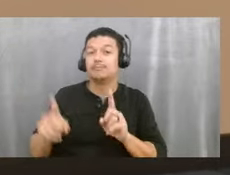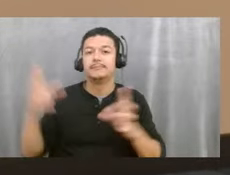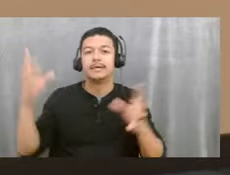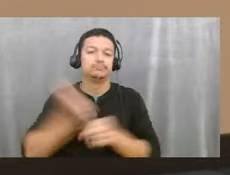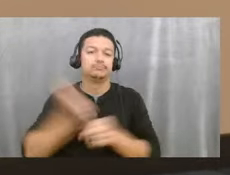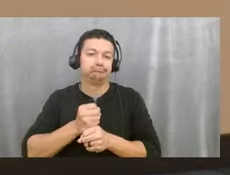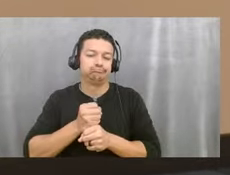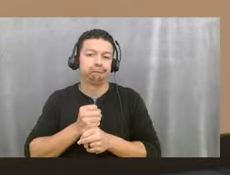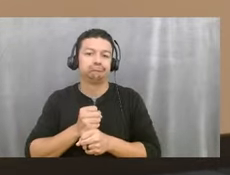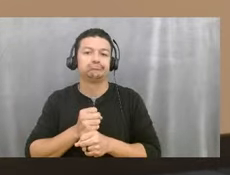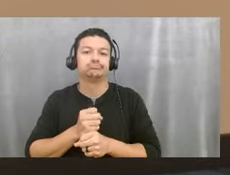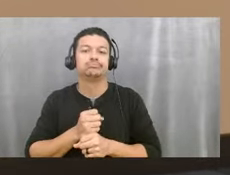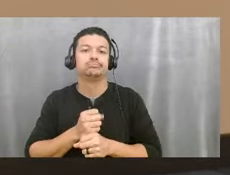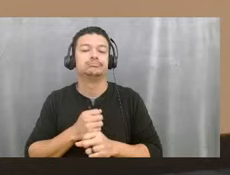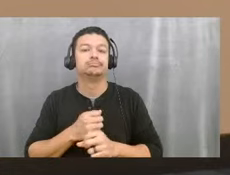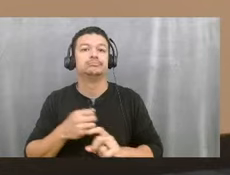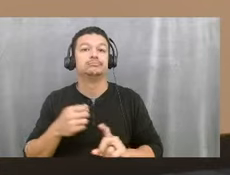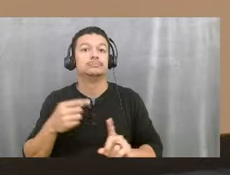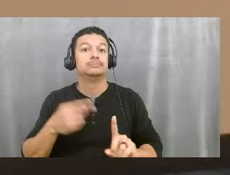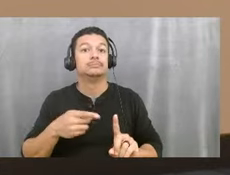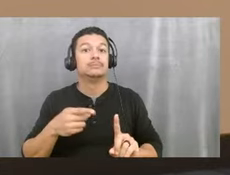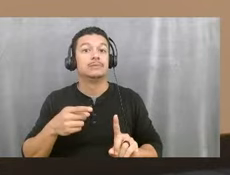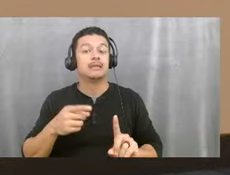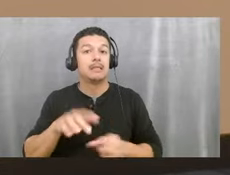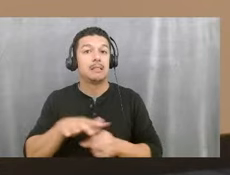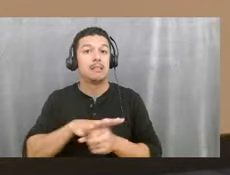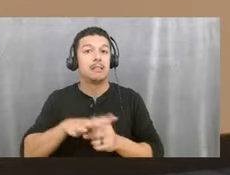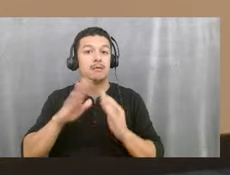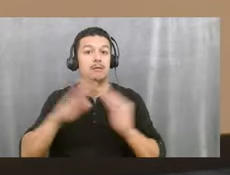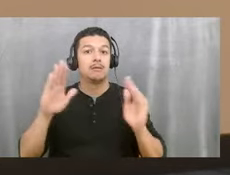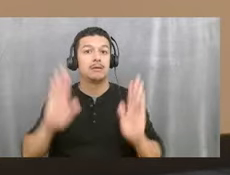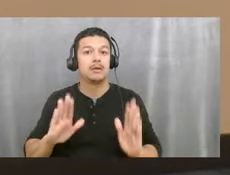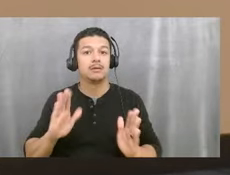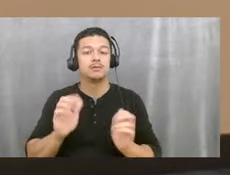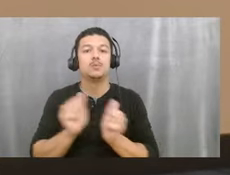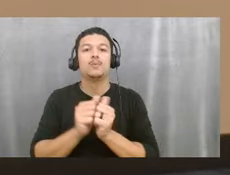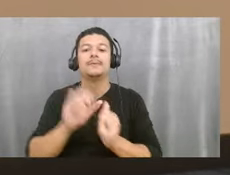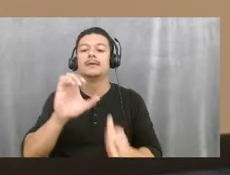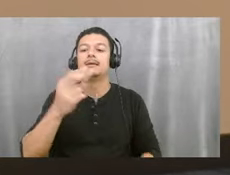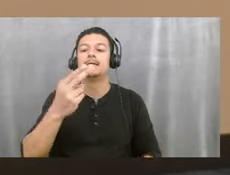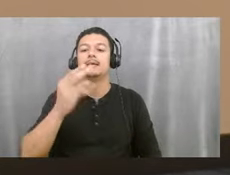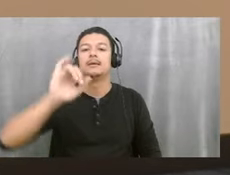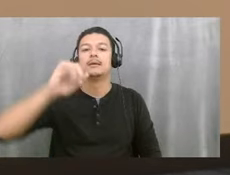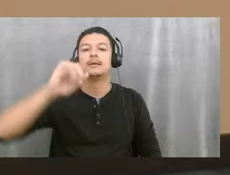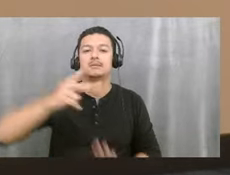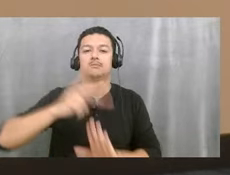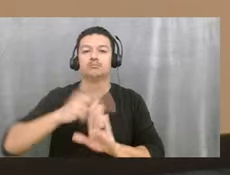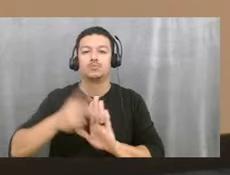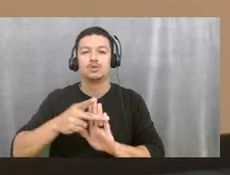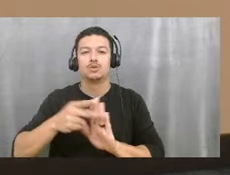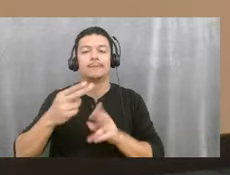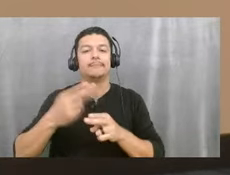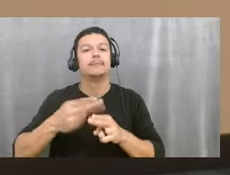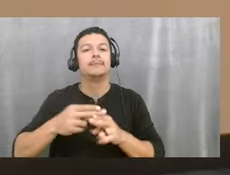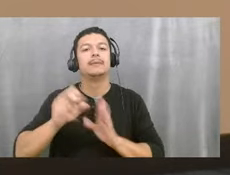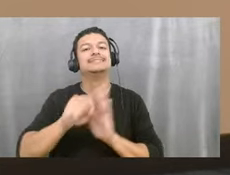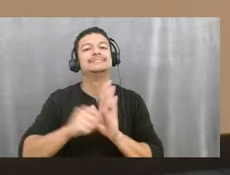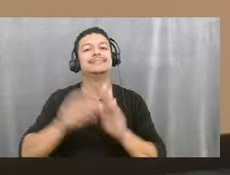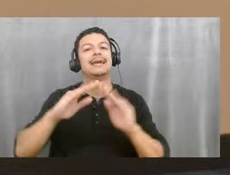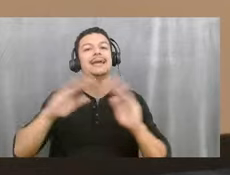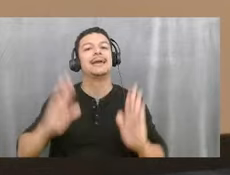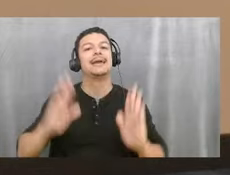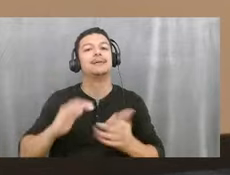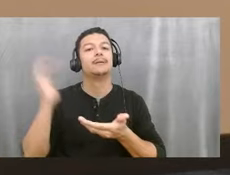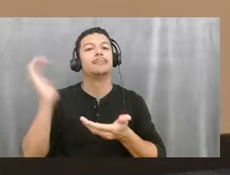local housing system plan through the CHIP program, what they call it, state housing initiative and partnership program, allow up to $95